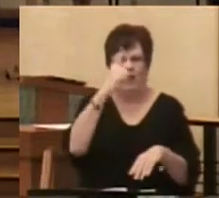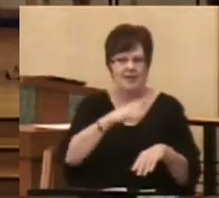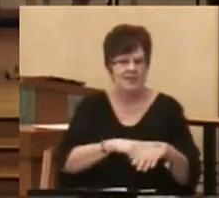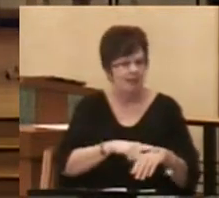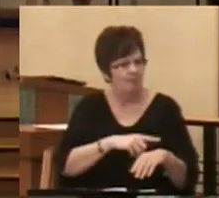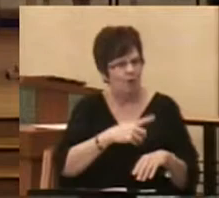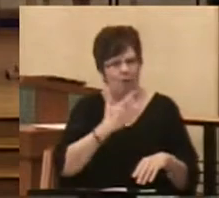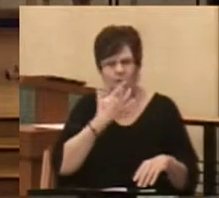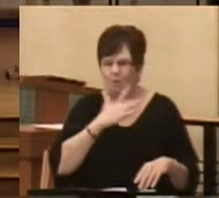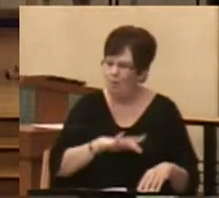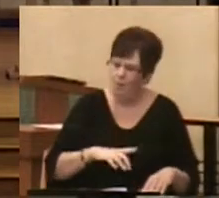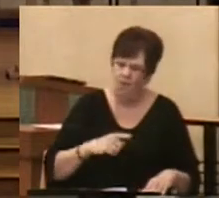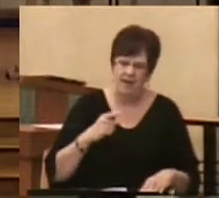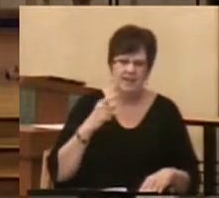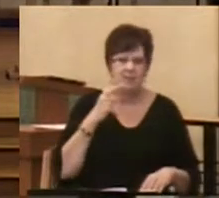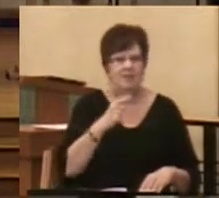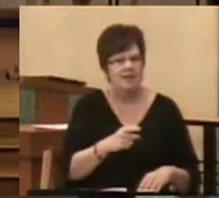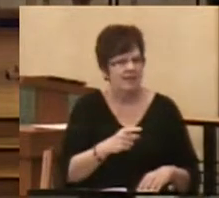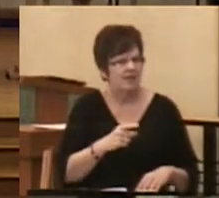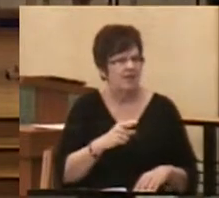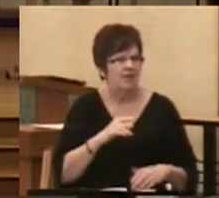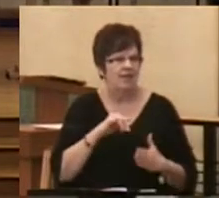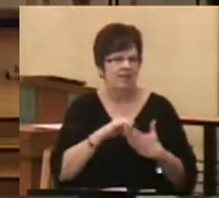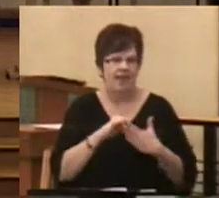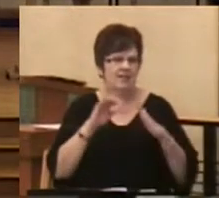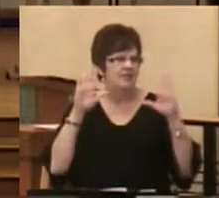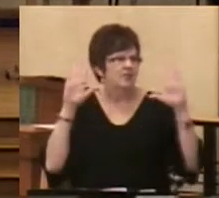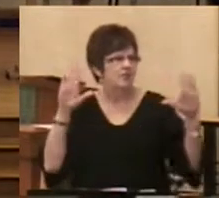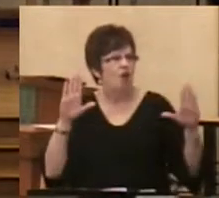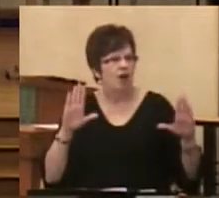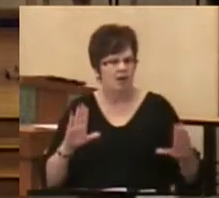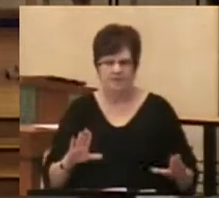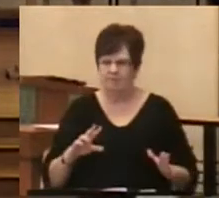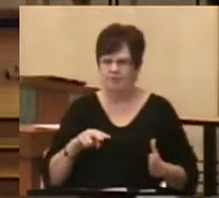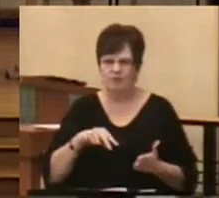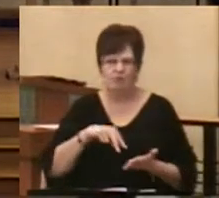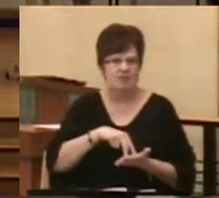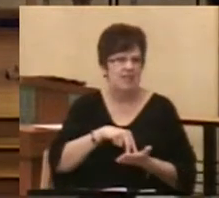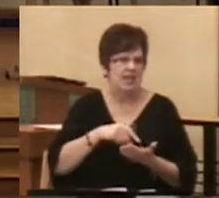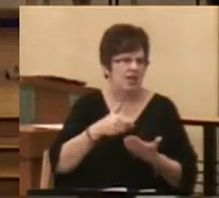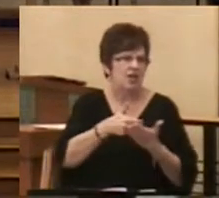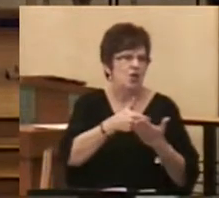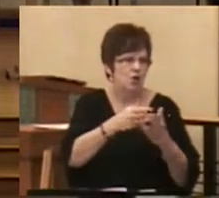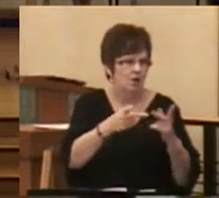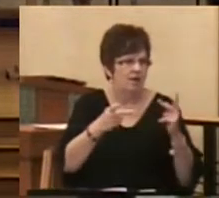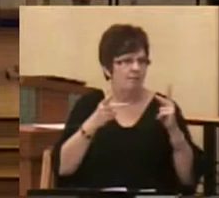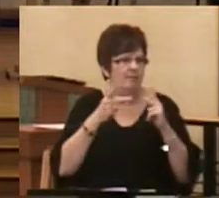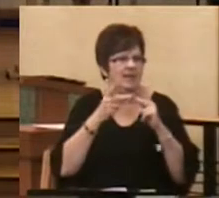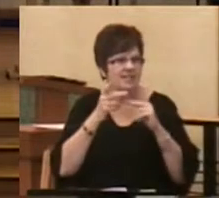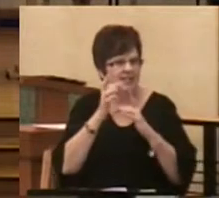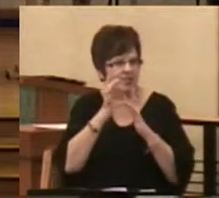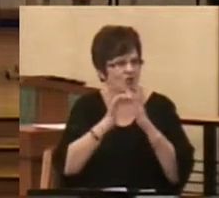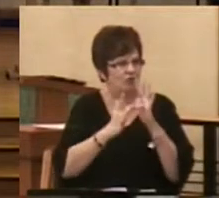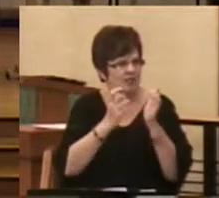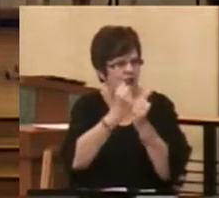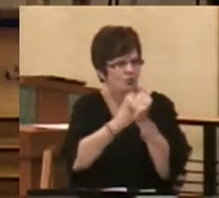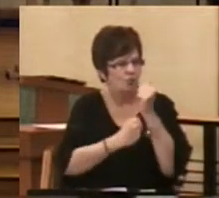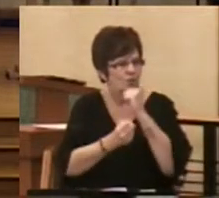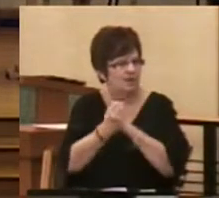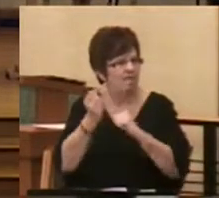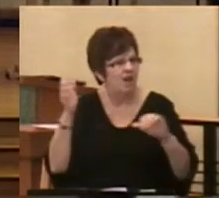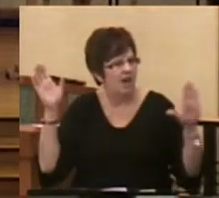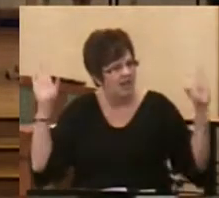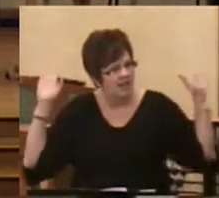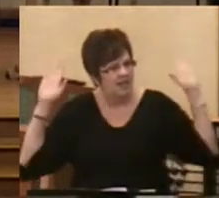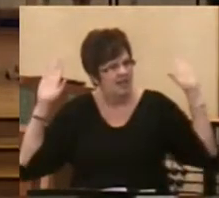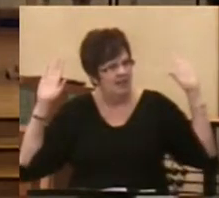privileged to be there, it is awesome to stand near the place where Jesus was crucified and